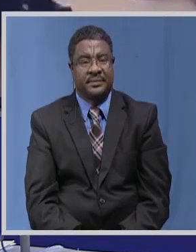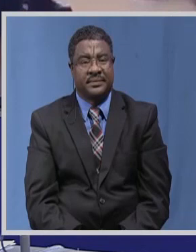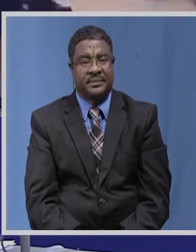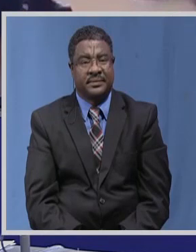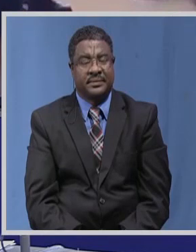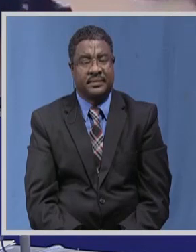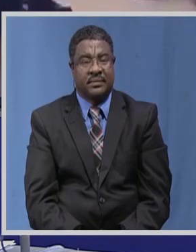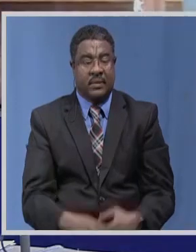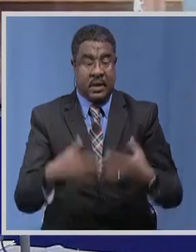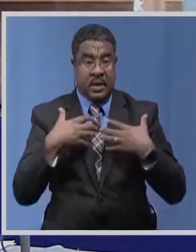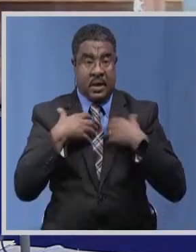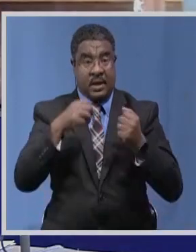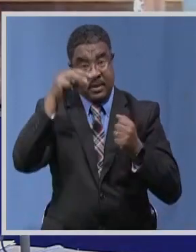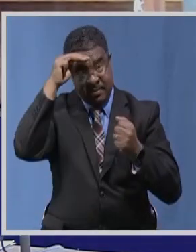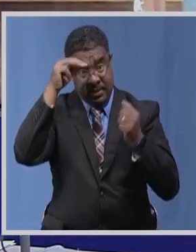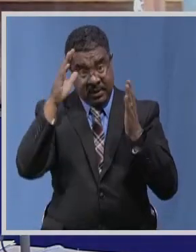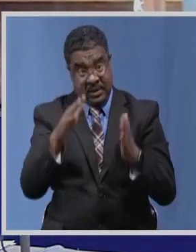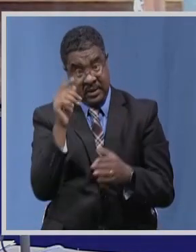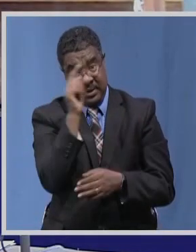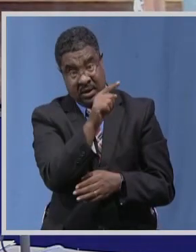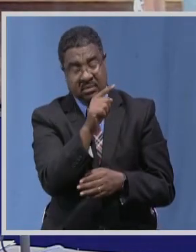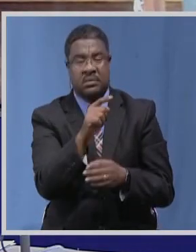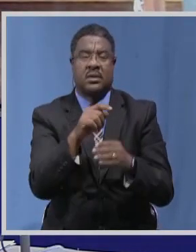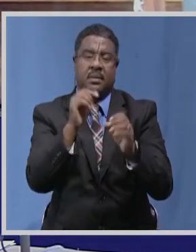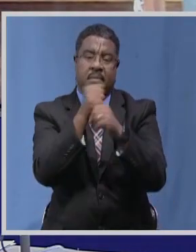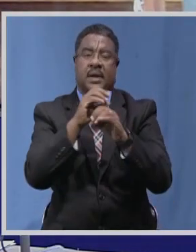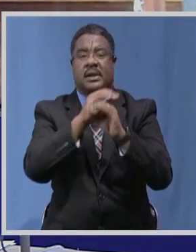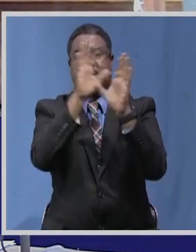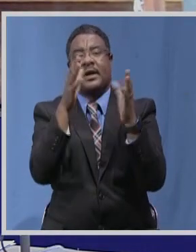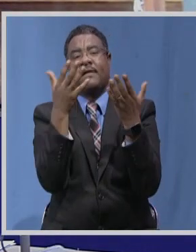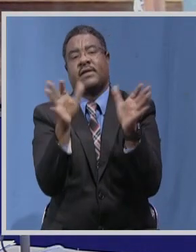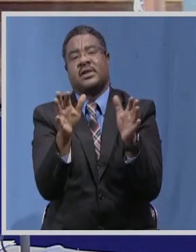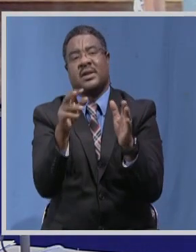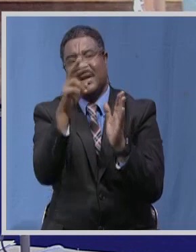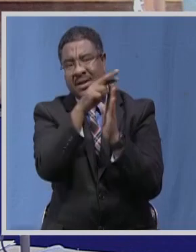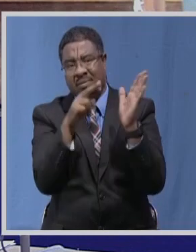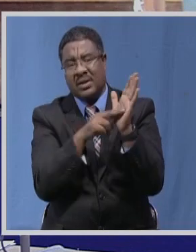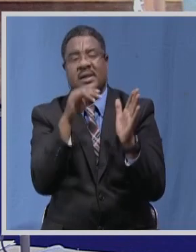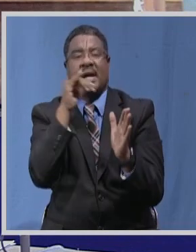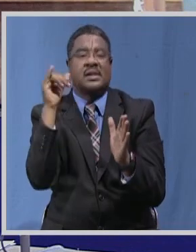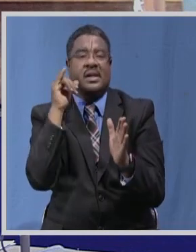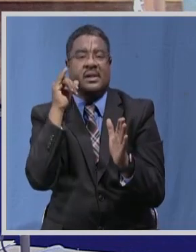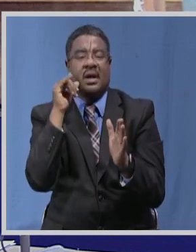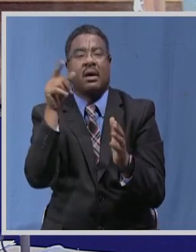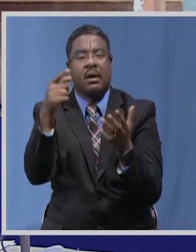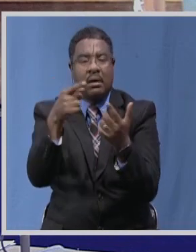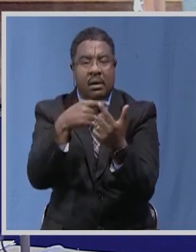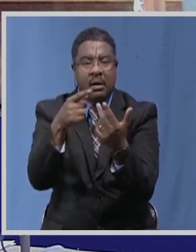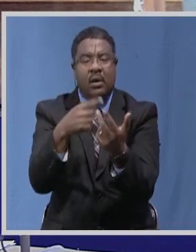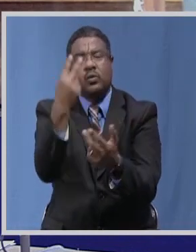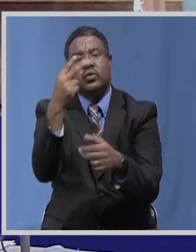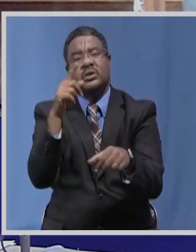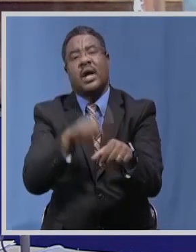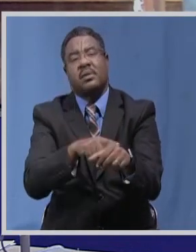health minister still fear has clarified that the COVID-19 case recorded on the copper belt yesterday was a double count which is a sample for a